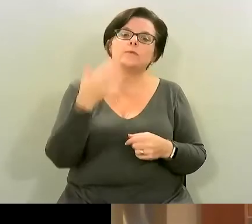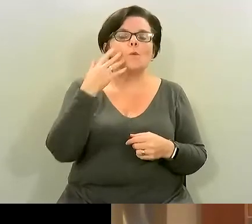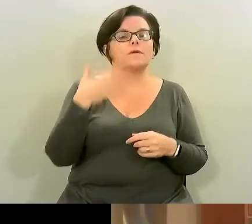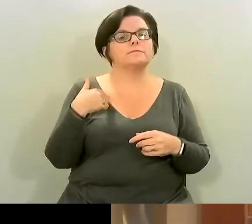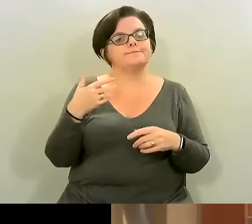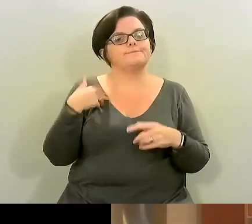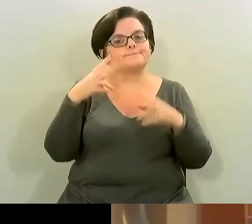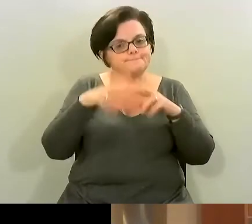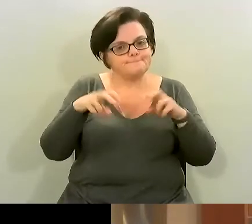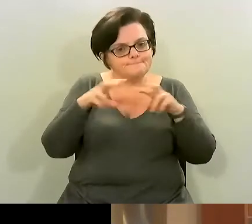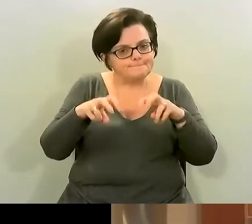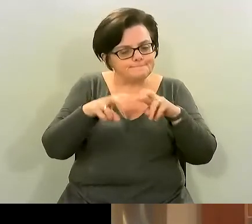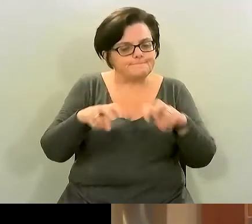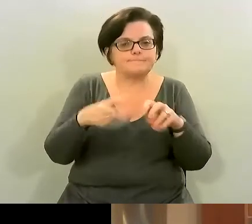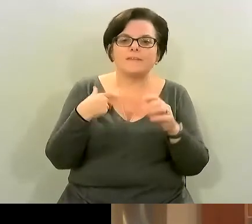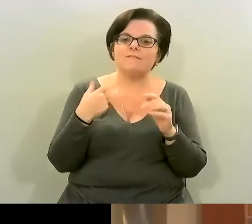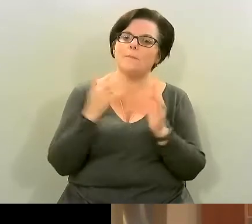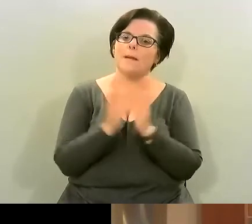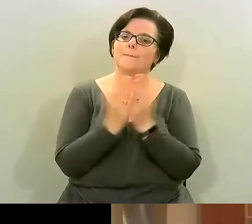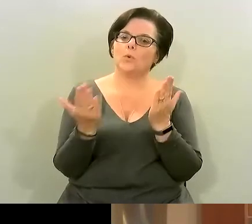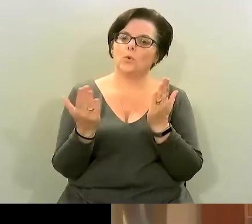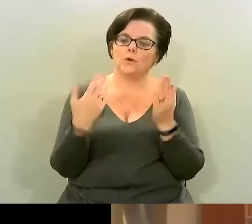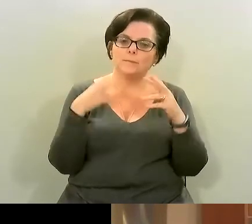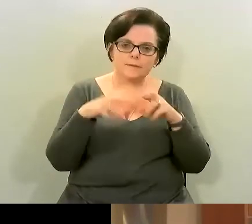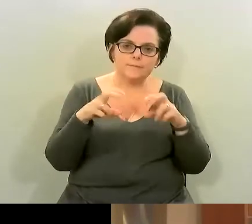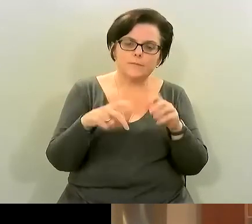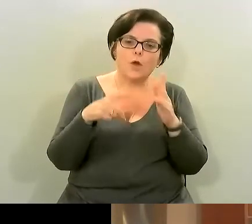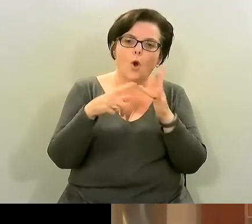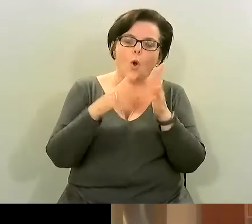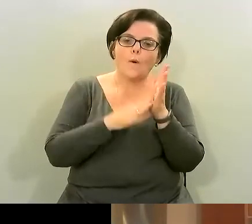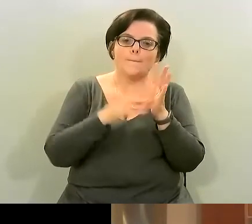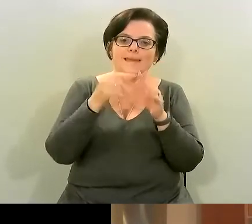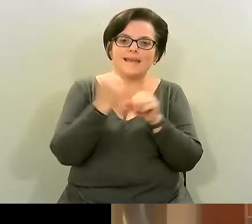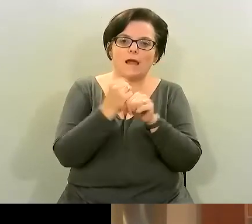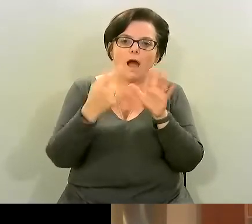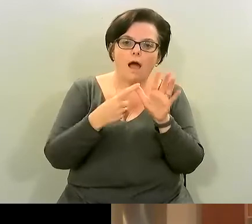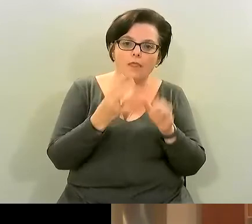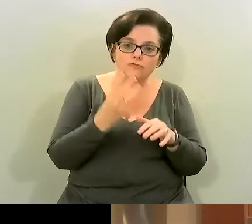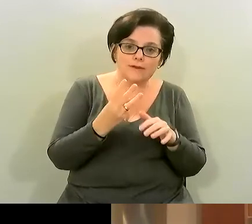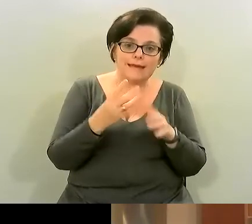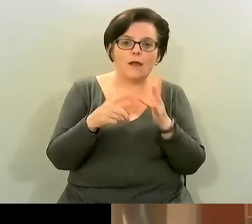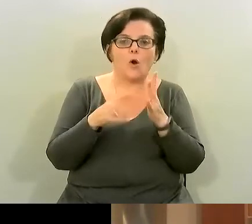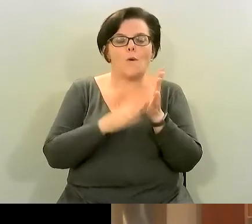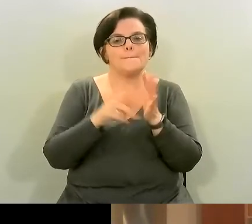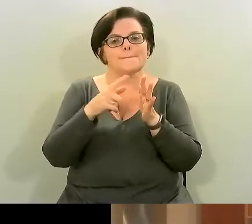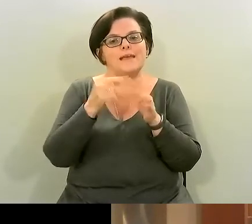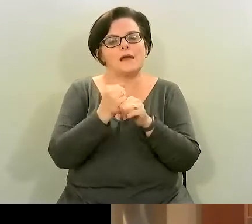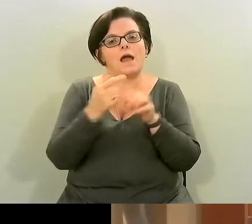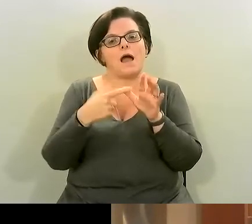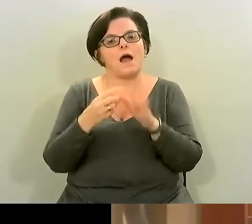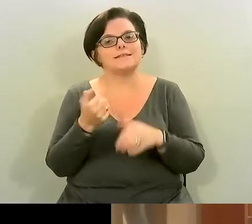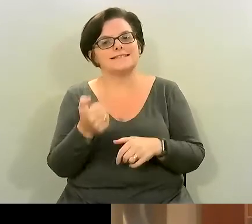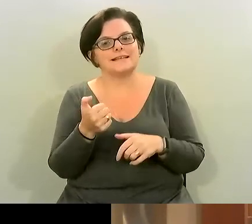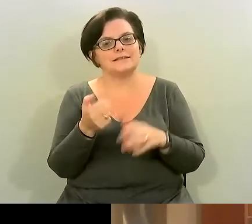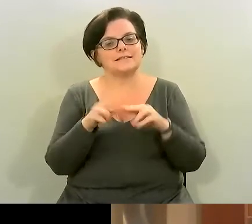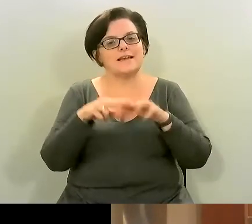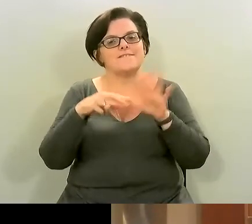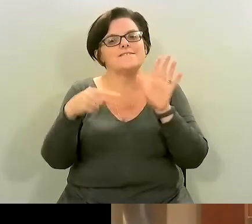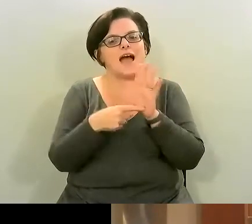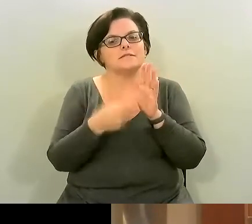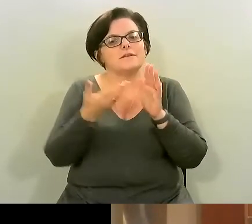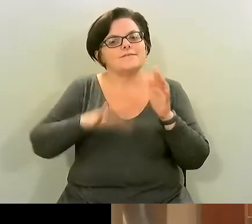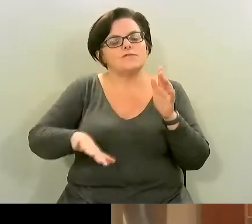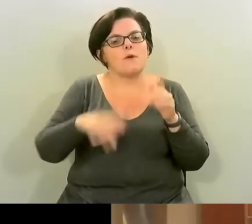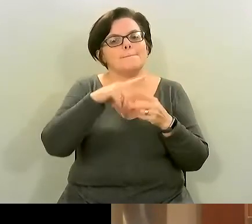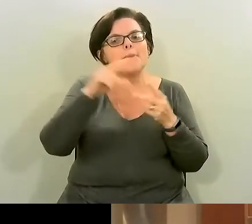into the research behind the levels of omega-3 and omega-6 fats in different uh plant-based sources so for